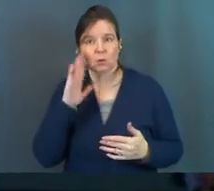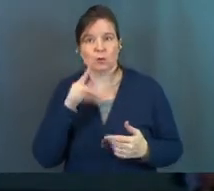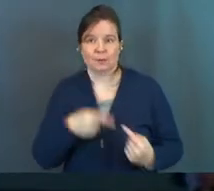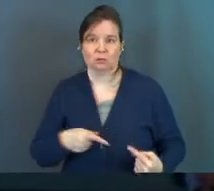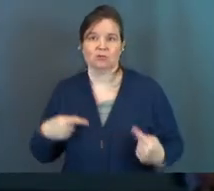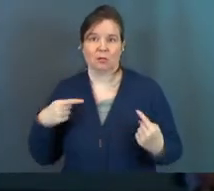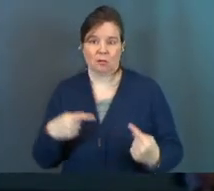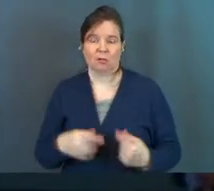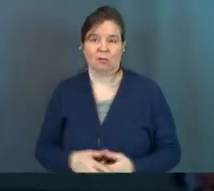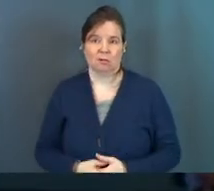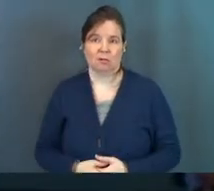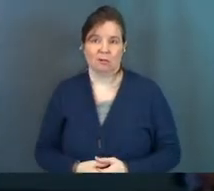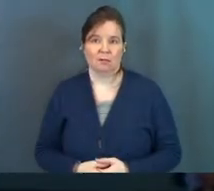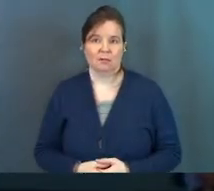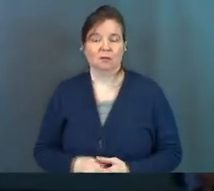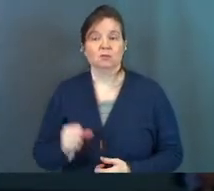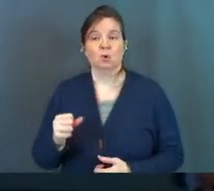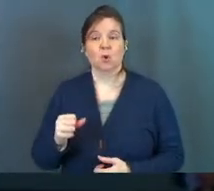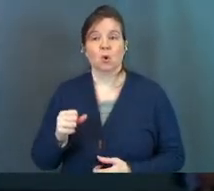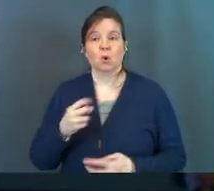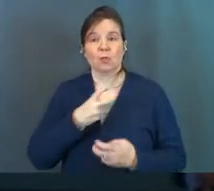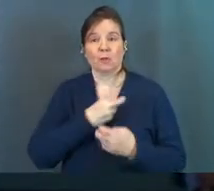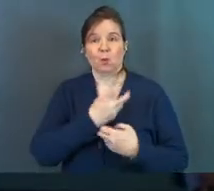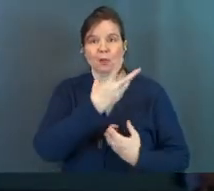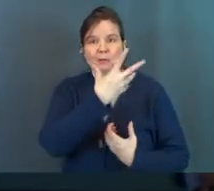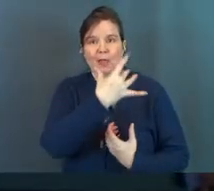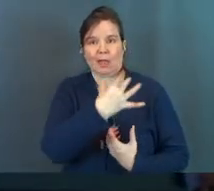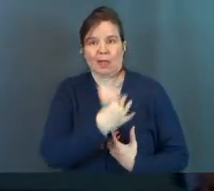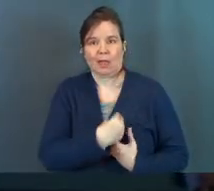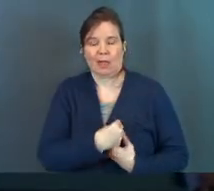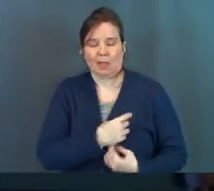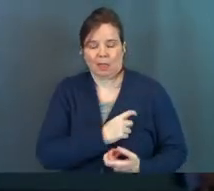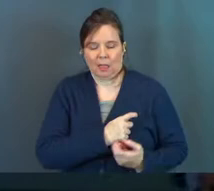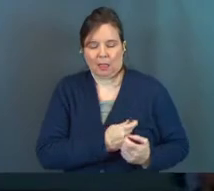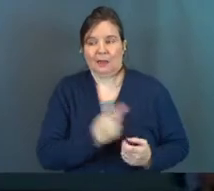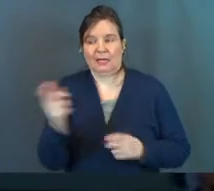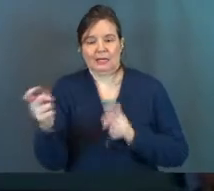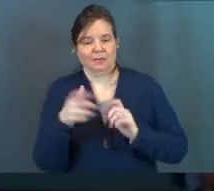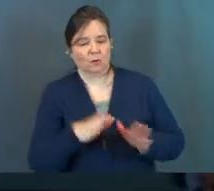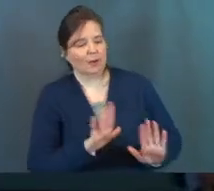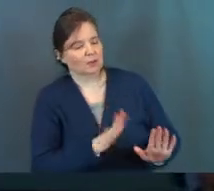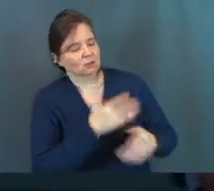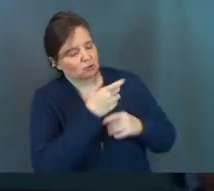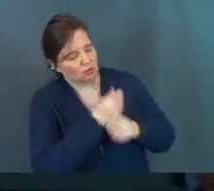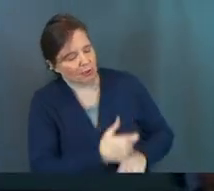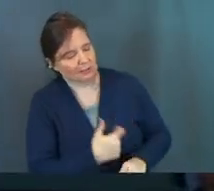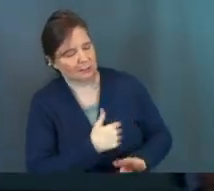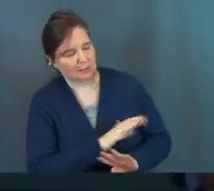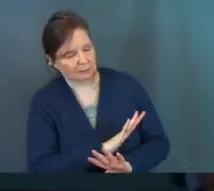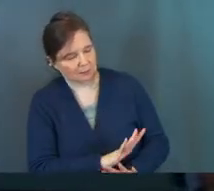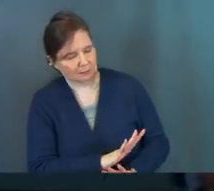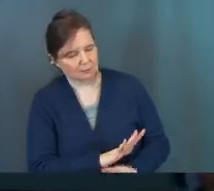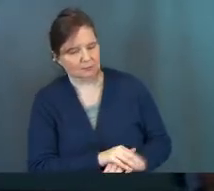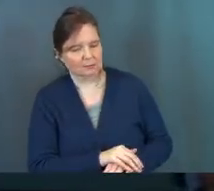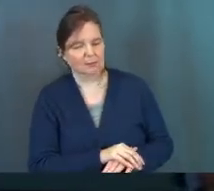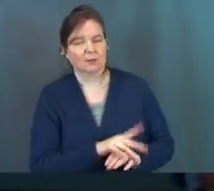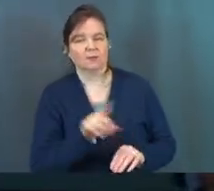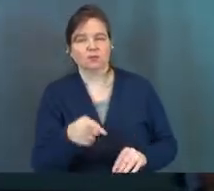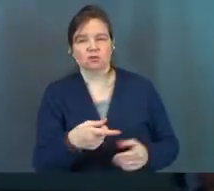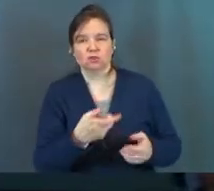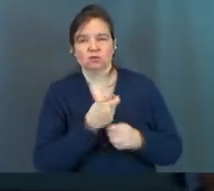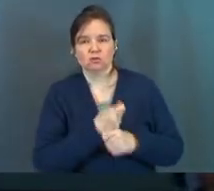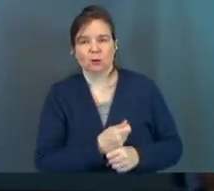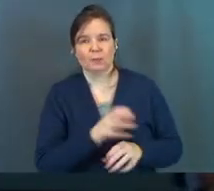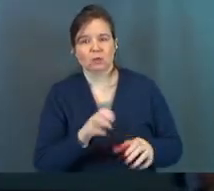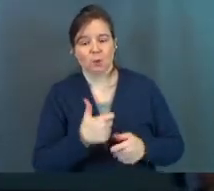was going to be a struggle. And so the poison comes in and he gives us away and says, if you just trust me, if you just